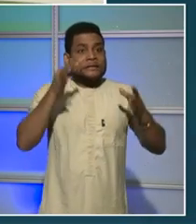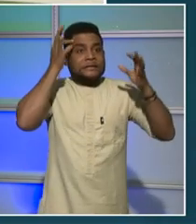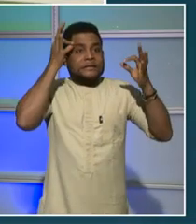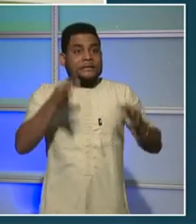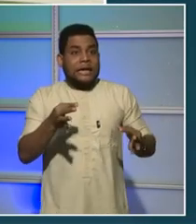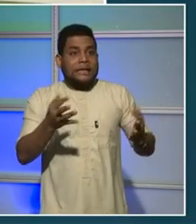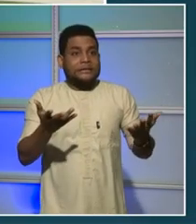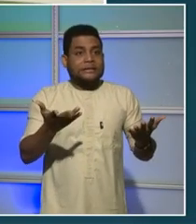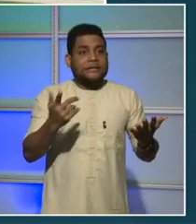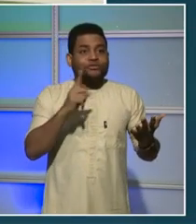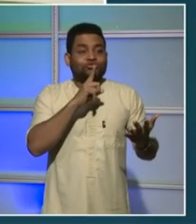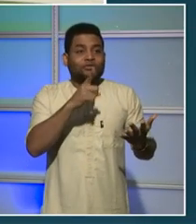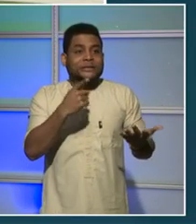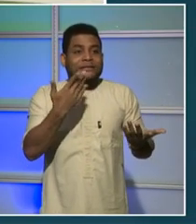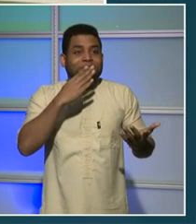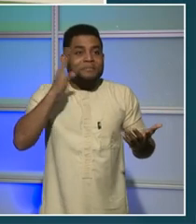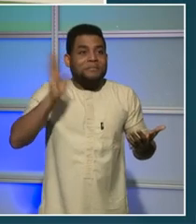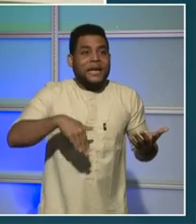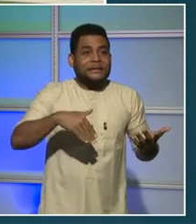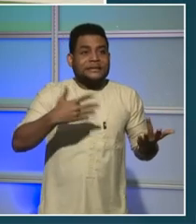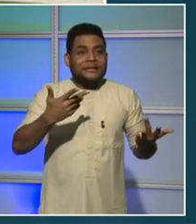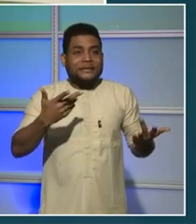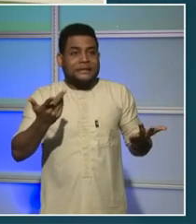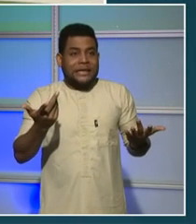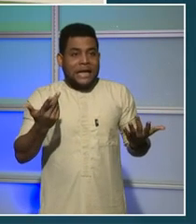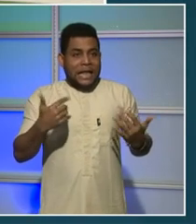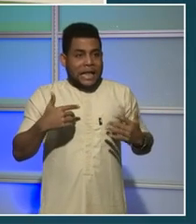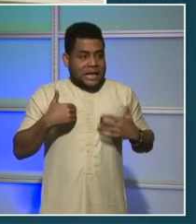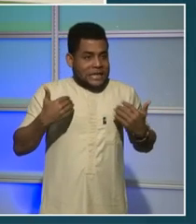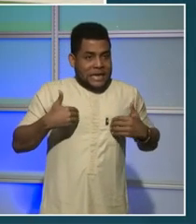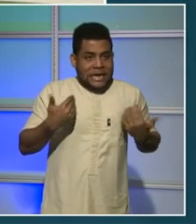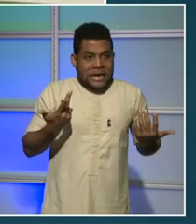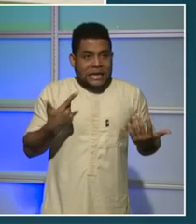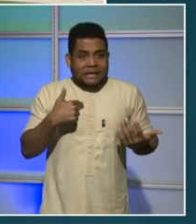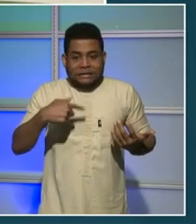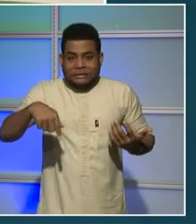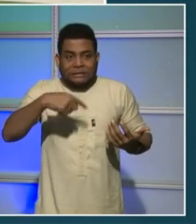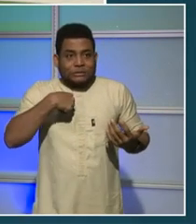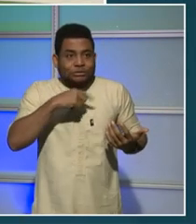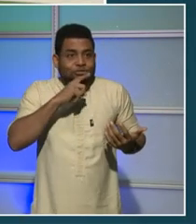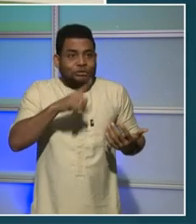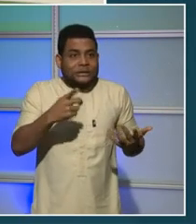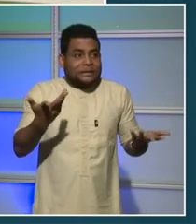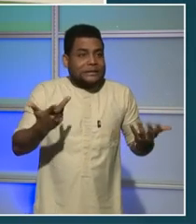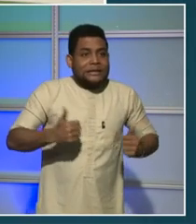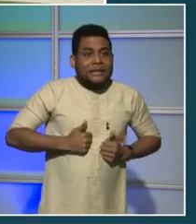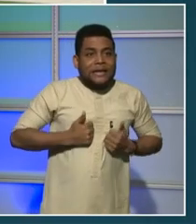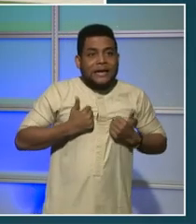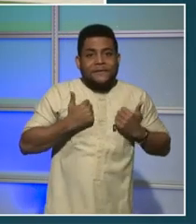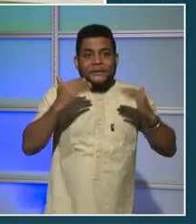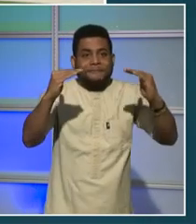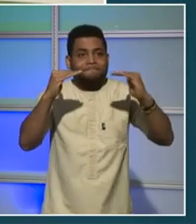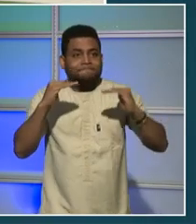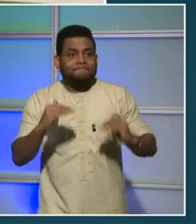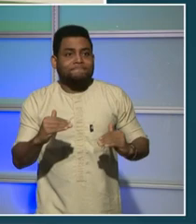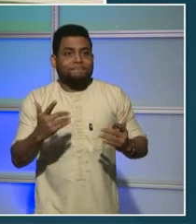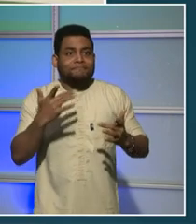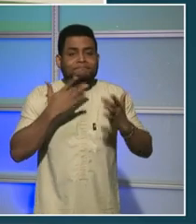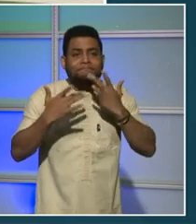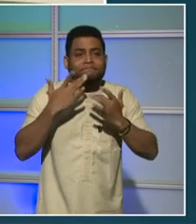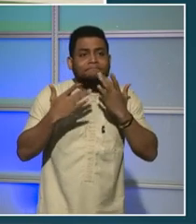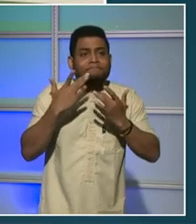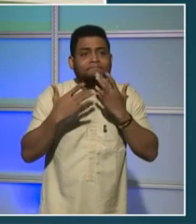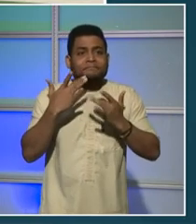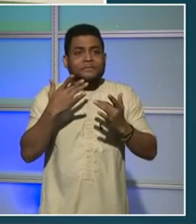scaling our youth services to provide support for young people people before they become committed at the Department of Youth and Rehabilitative